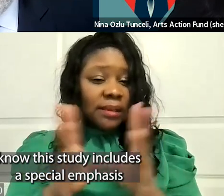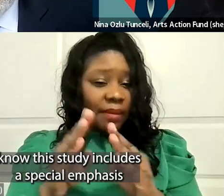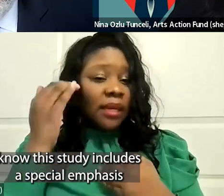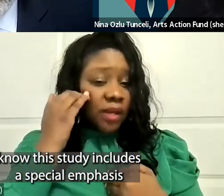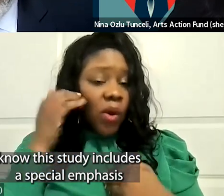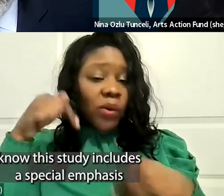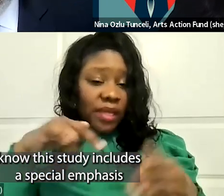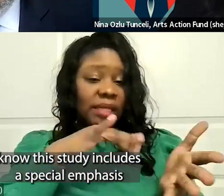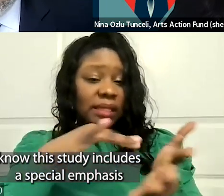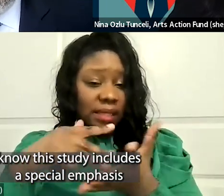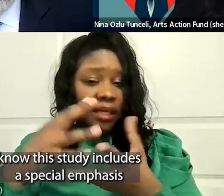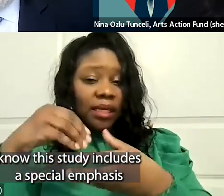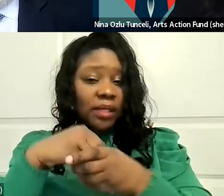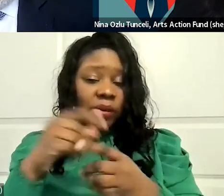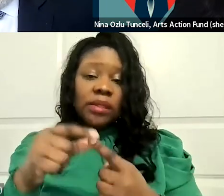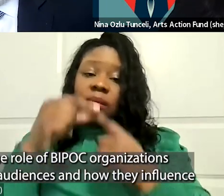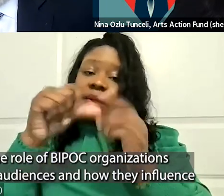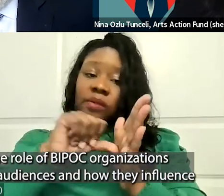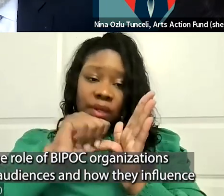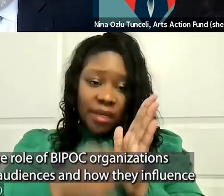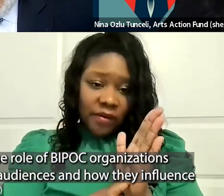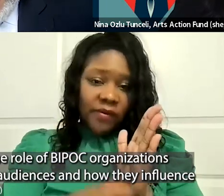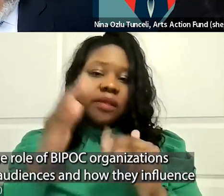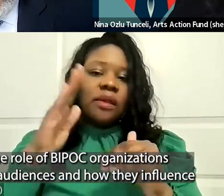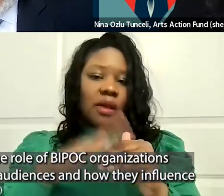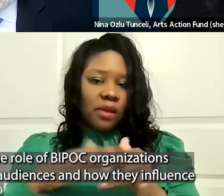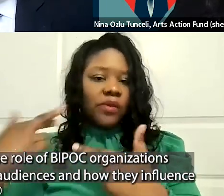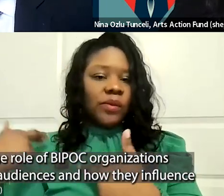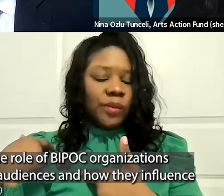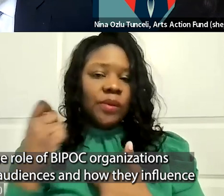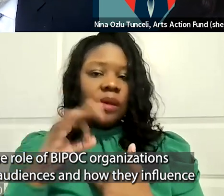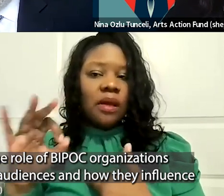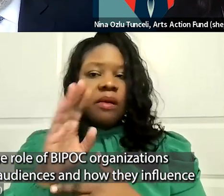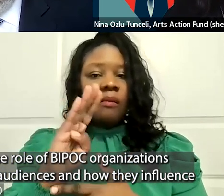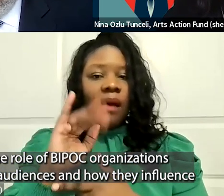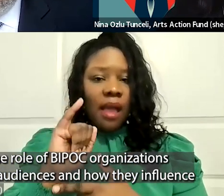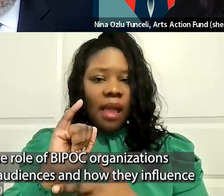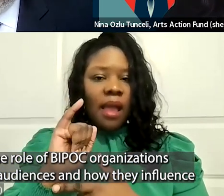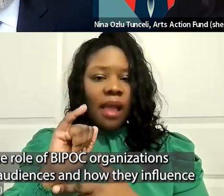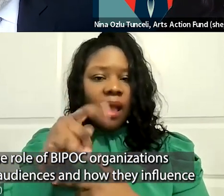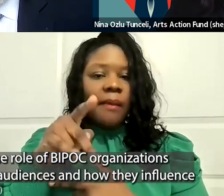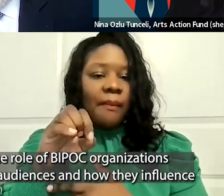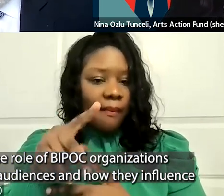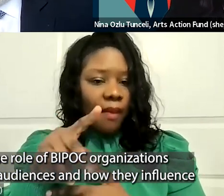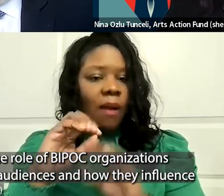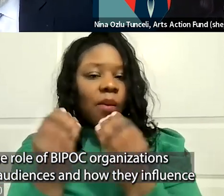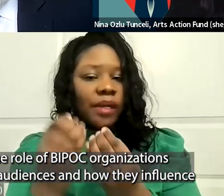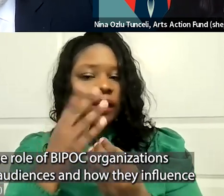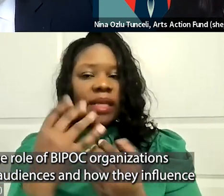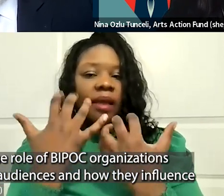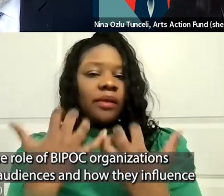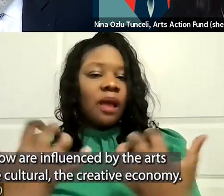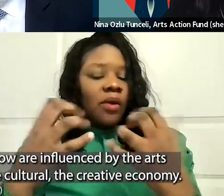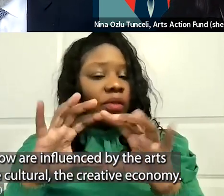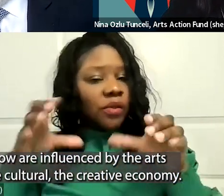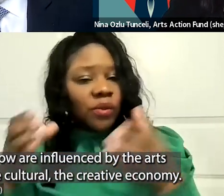includes a special emphasis on the role of BIPOC organizations and BIPOC audiences and how they